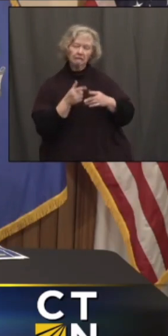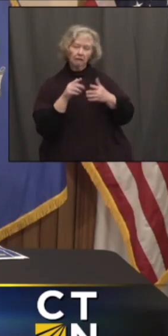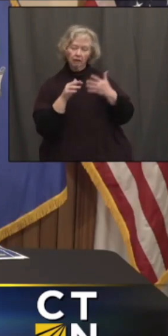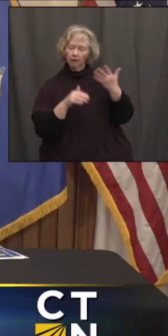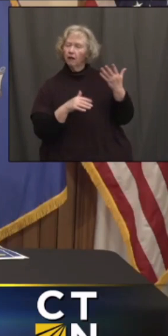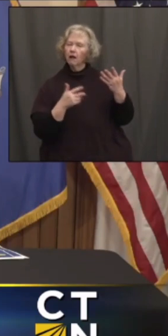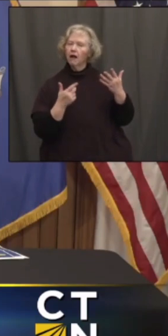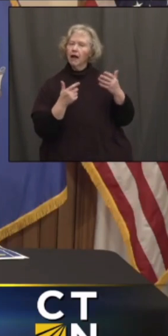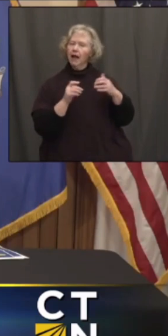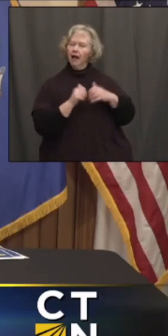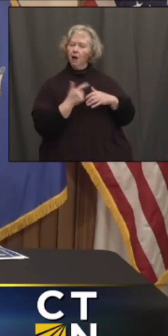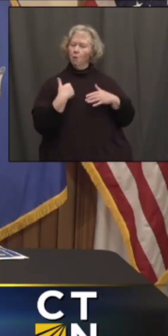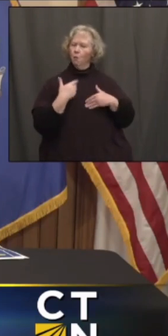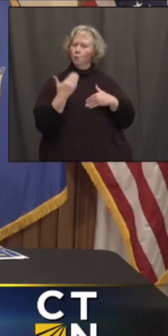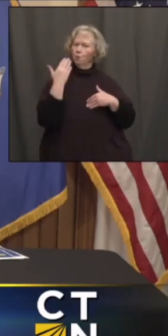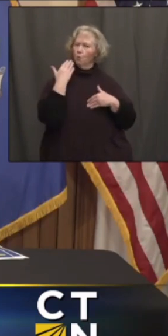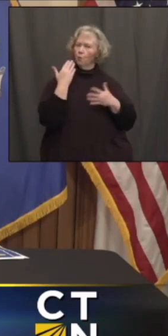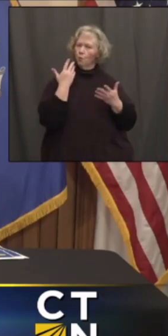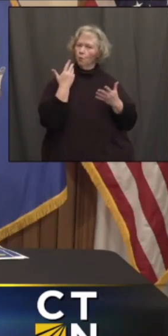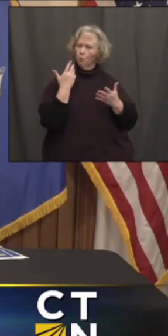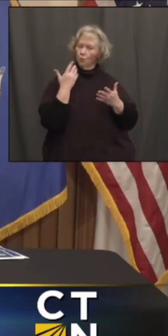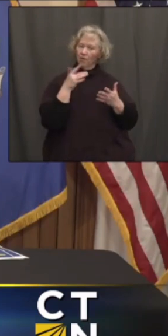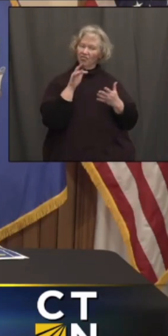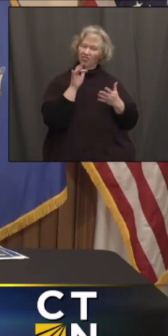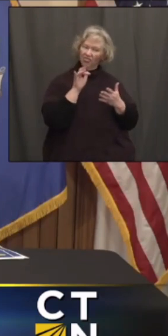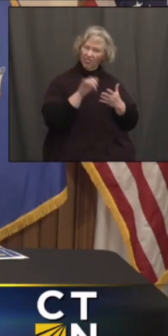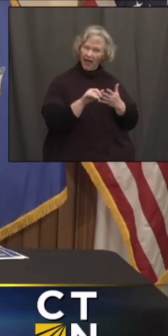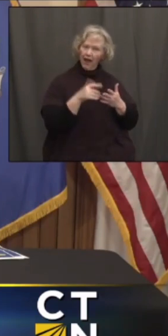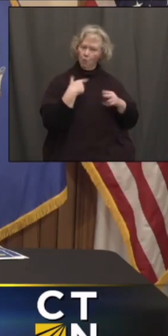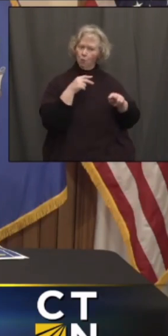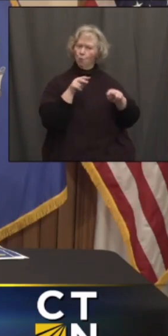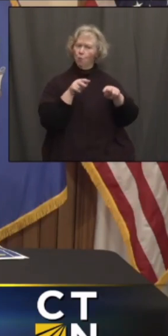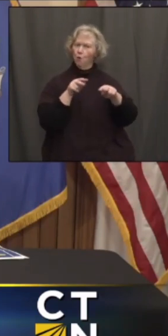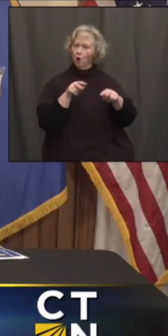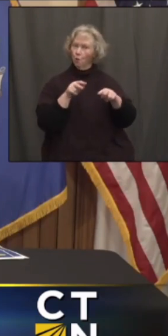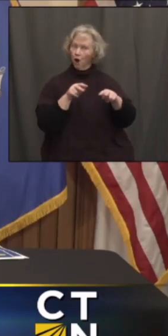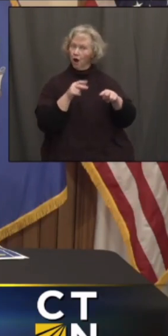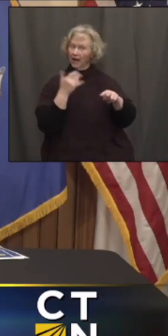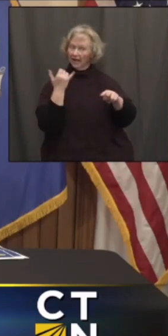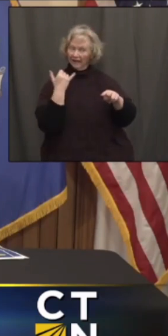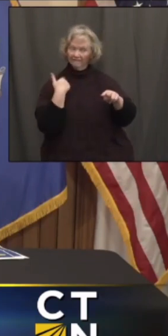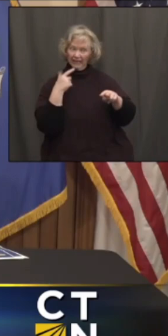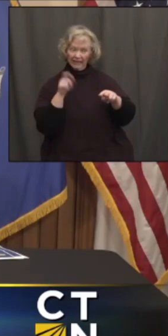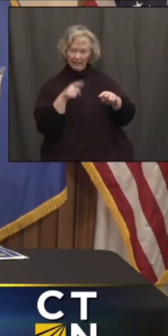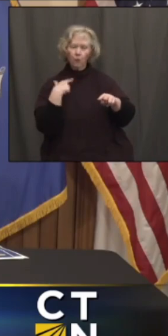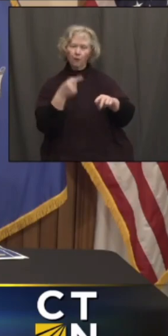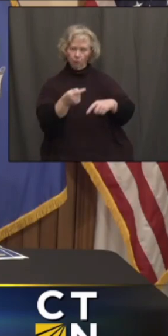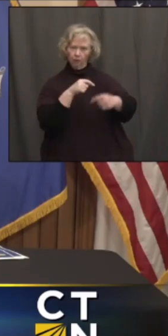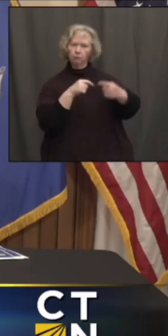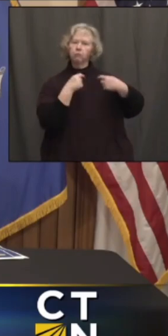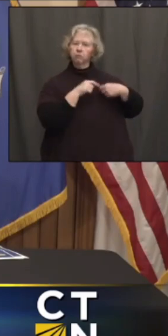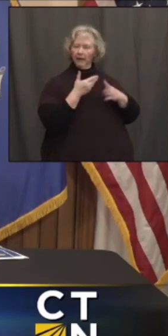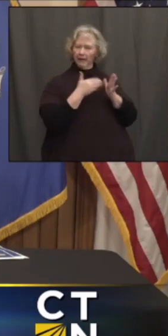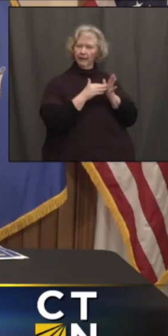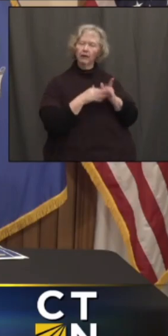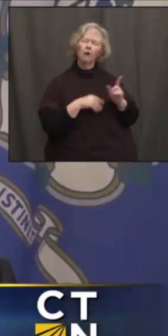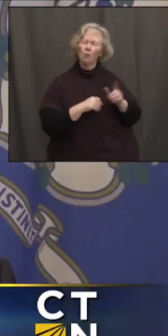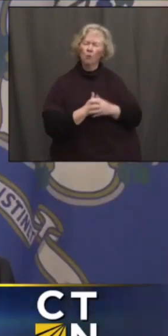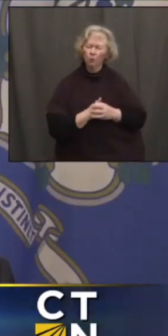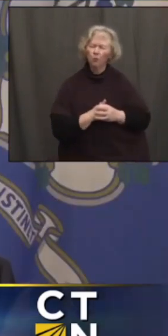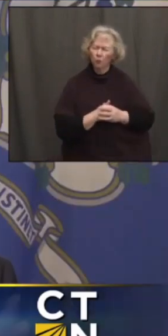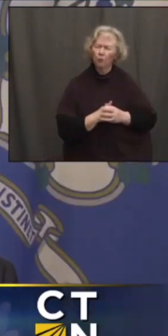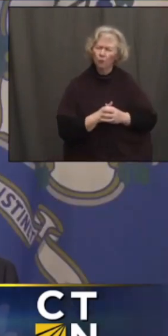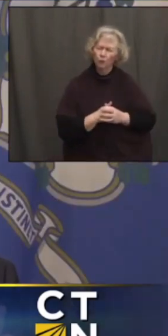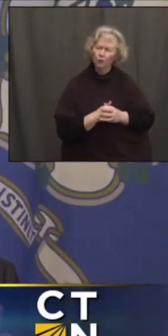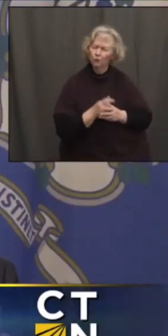let Connecticut know these will be the triggers about tightening things again if necessary? Yeah, Paz,